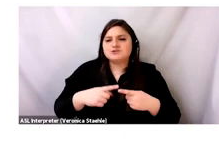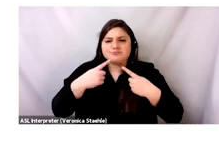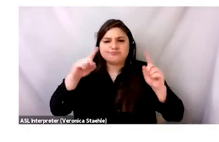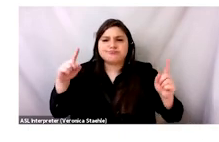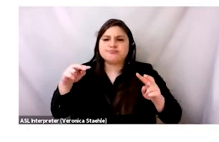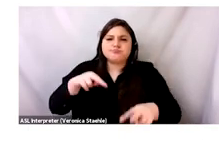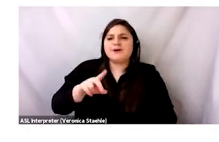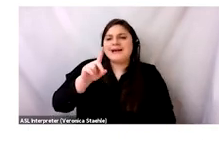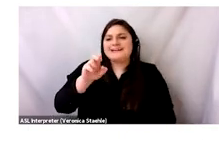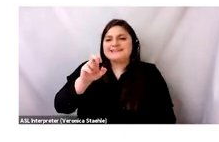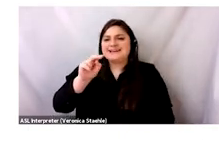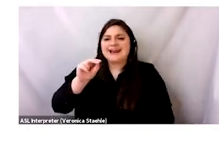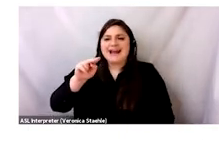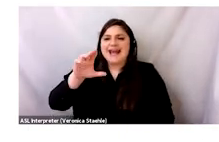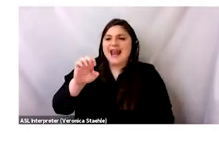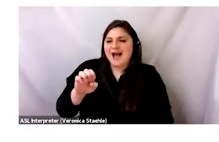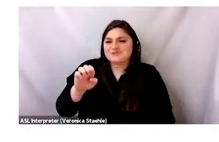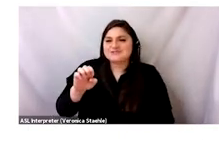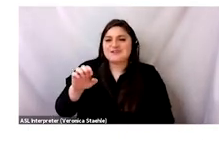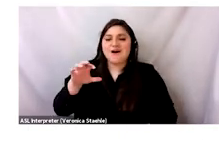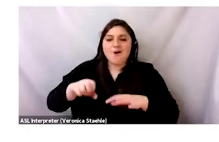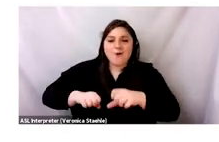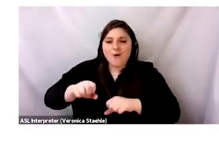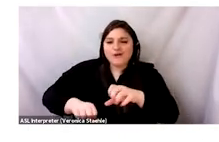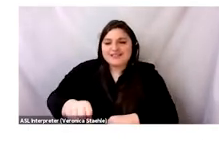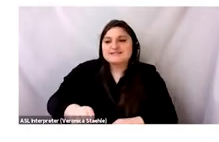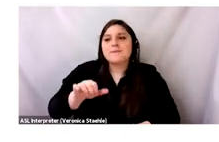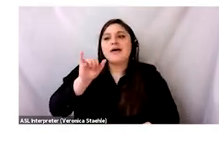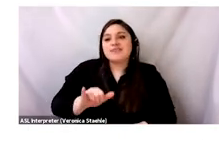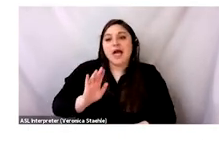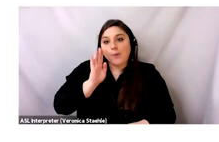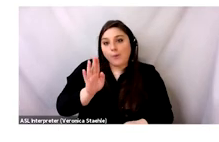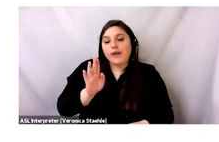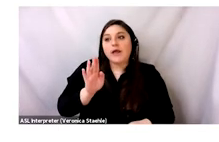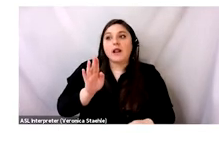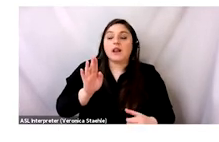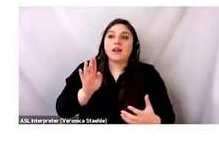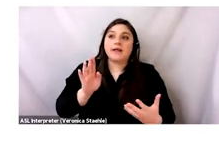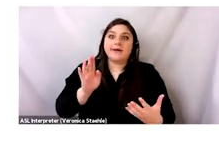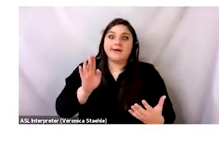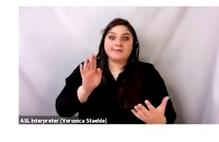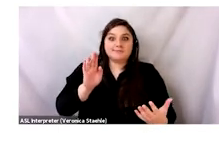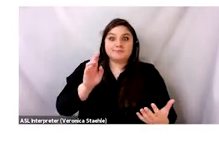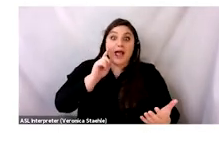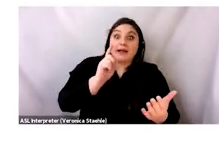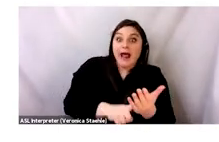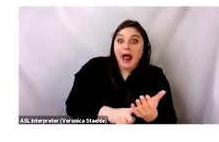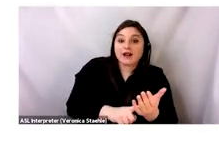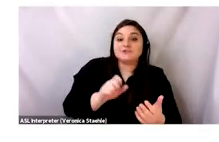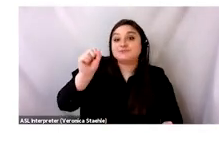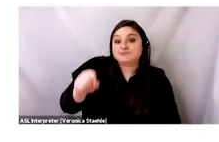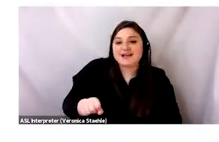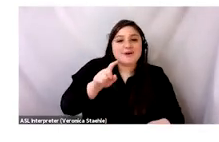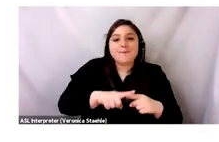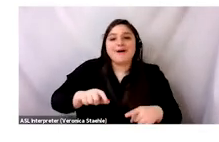will be just covering all the problems or sweeping all the issues under the rug without really like understanding